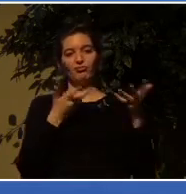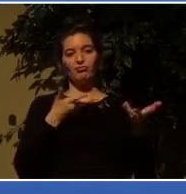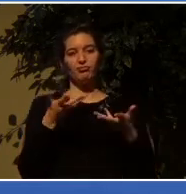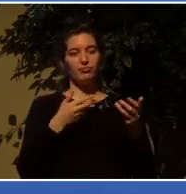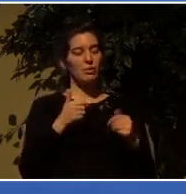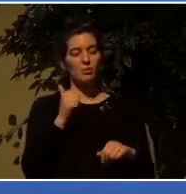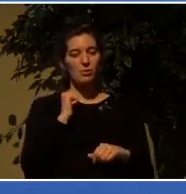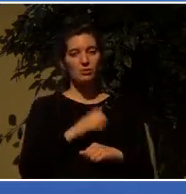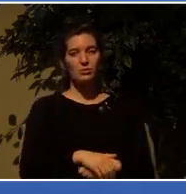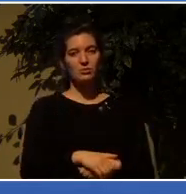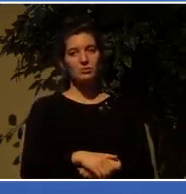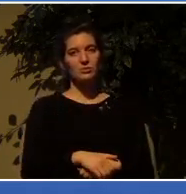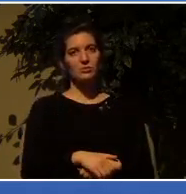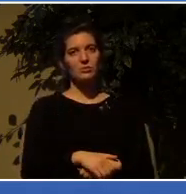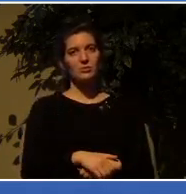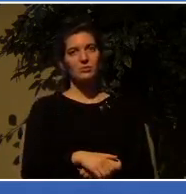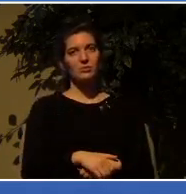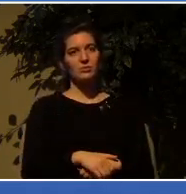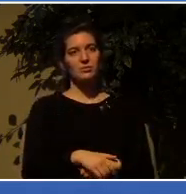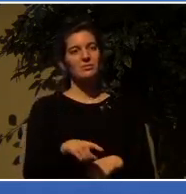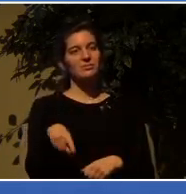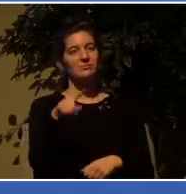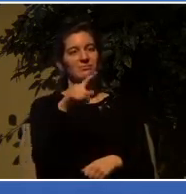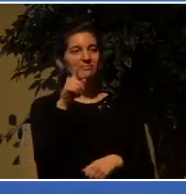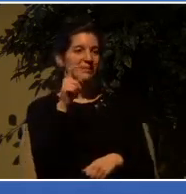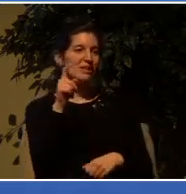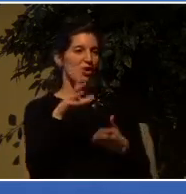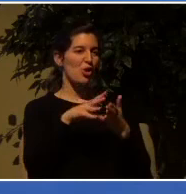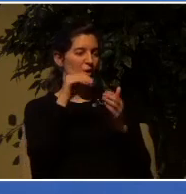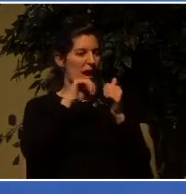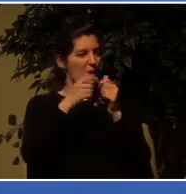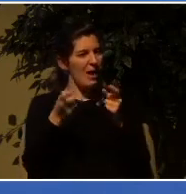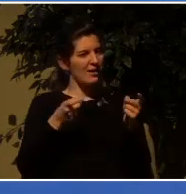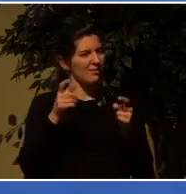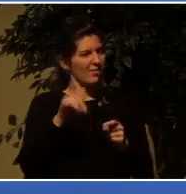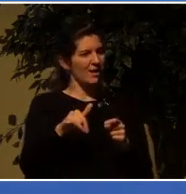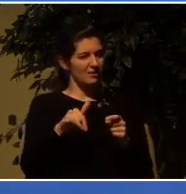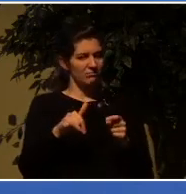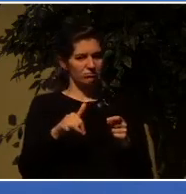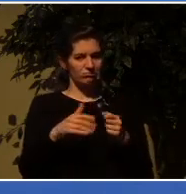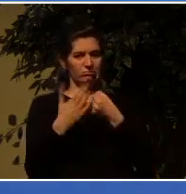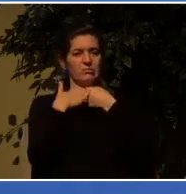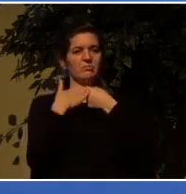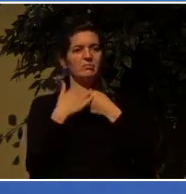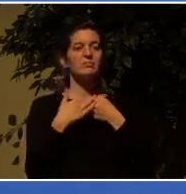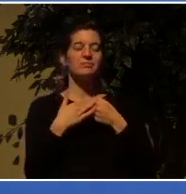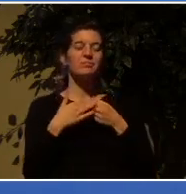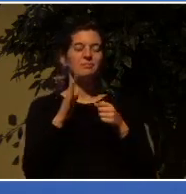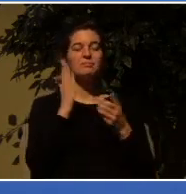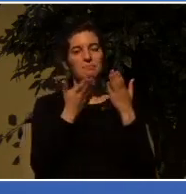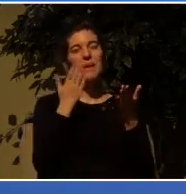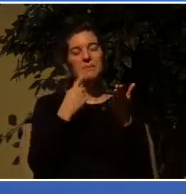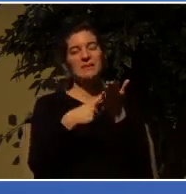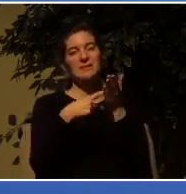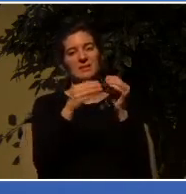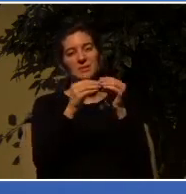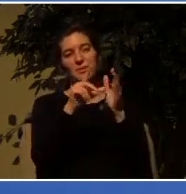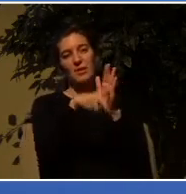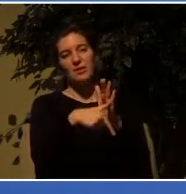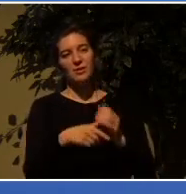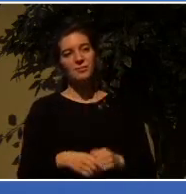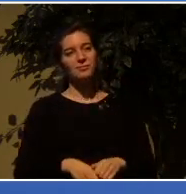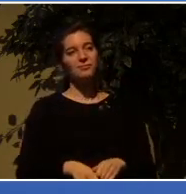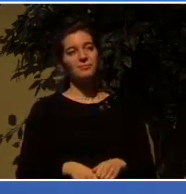Learn how to handle it. Perhaps we'll talk more about that later on. But there's a fourth lesson that I want us to just